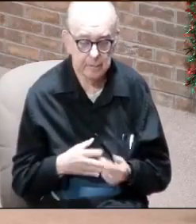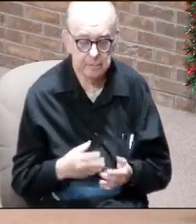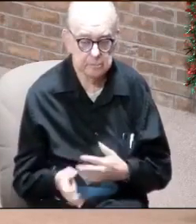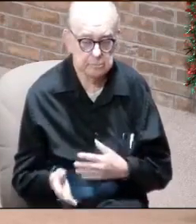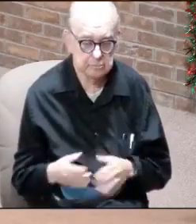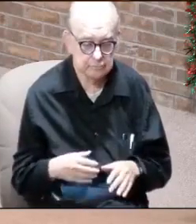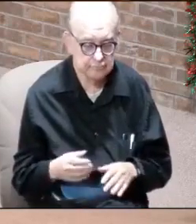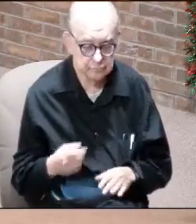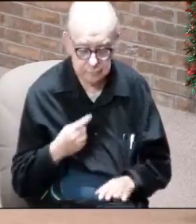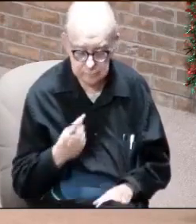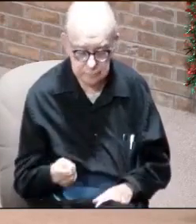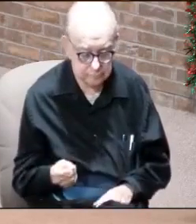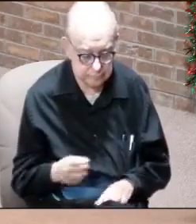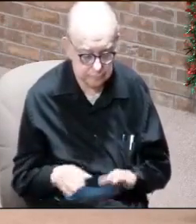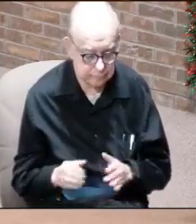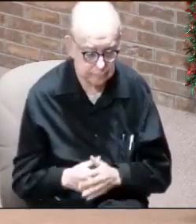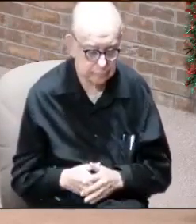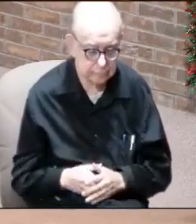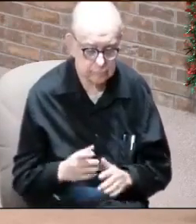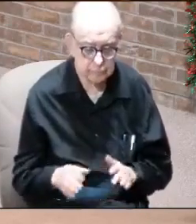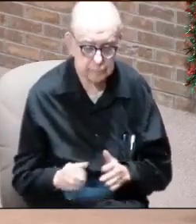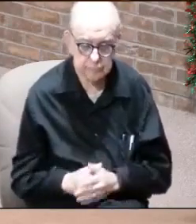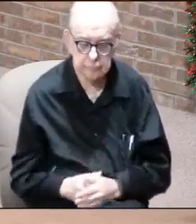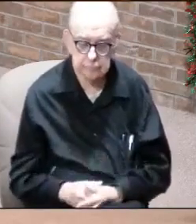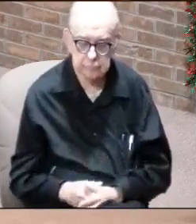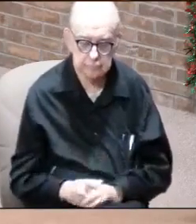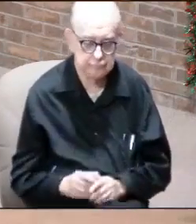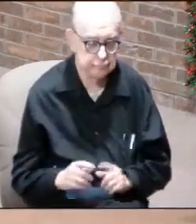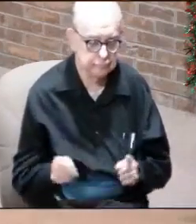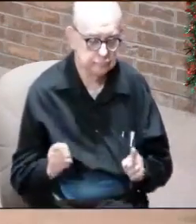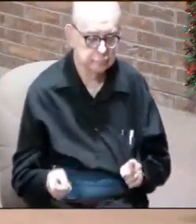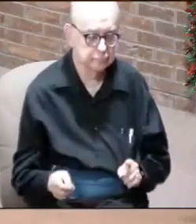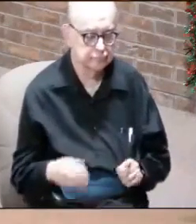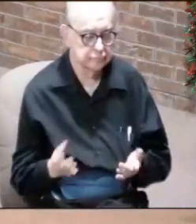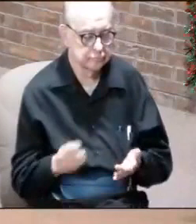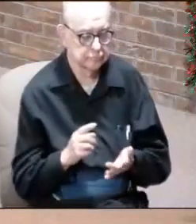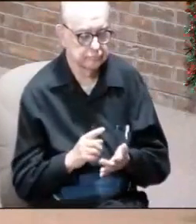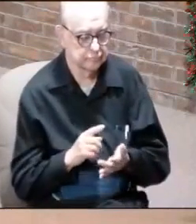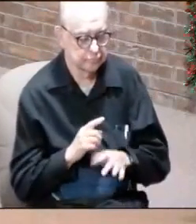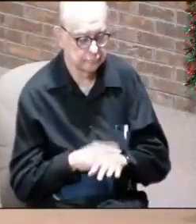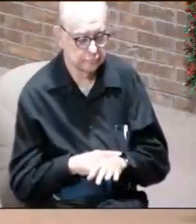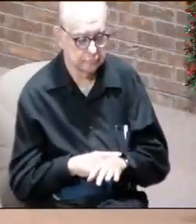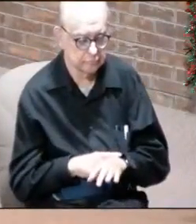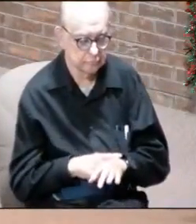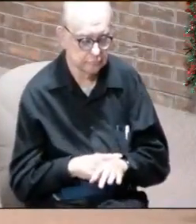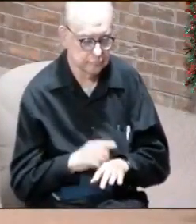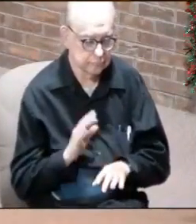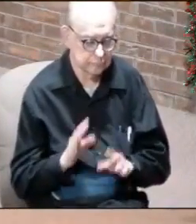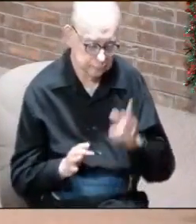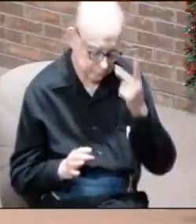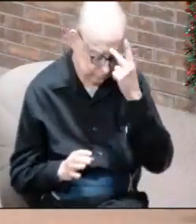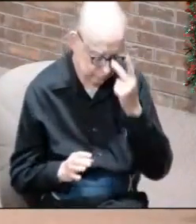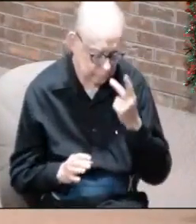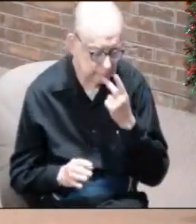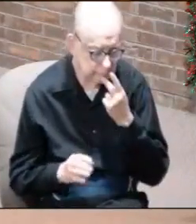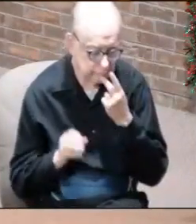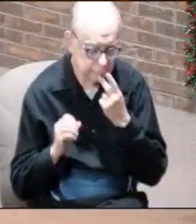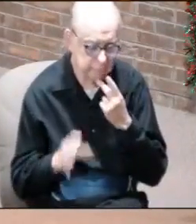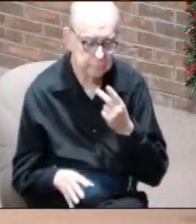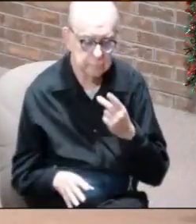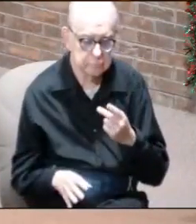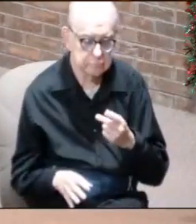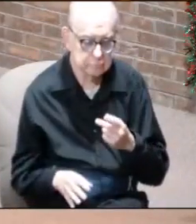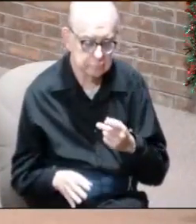They told you, don't do that. You did it. But there came a point in time when your parents lost